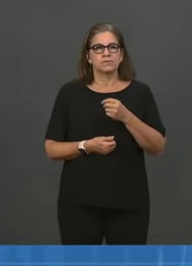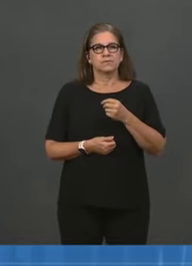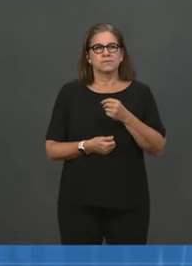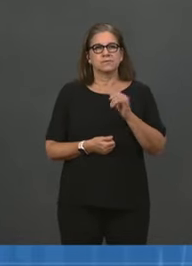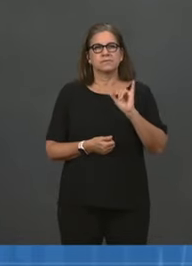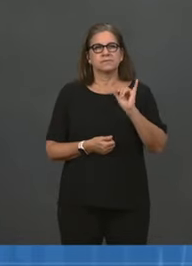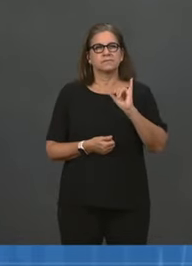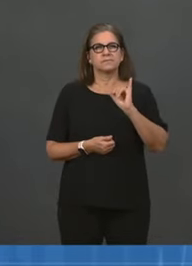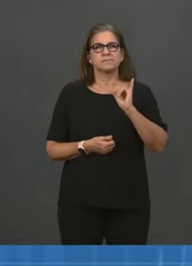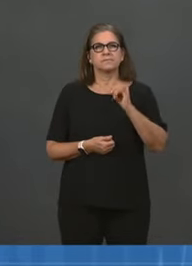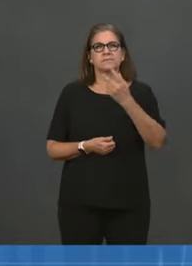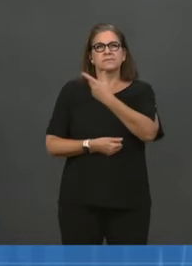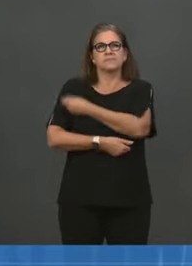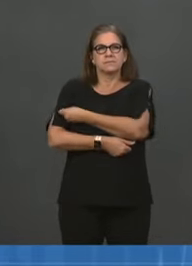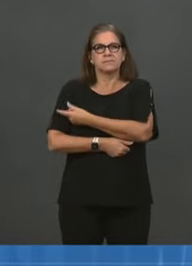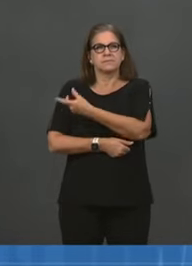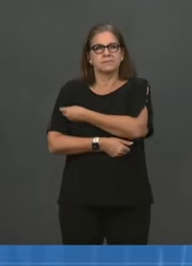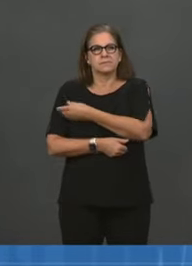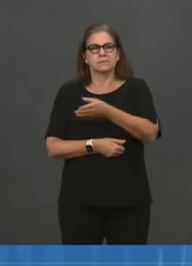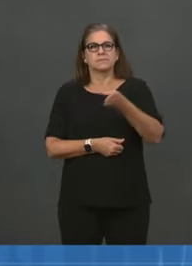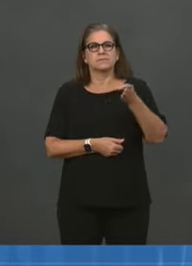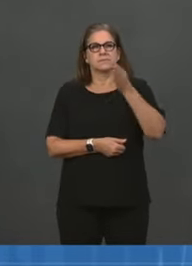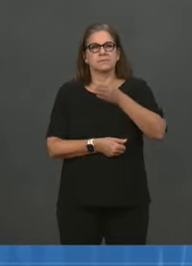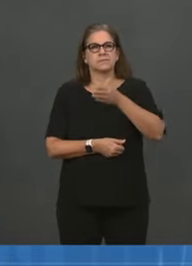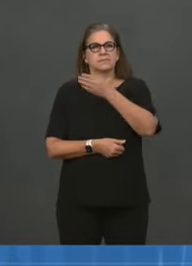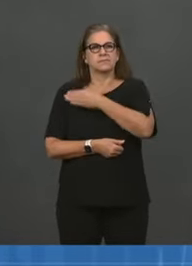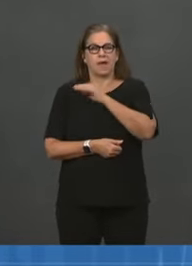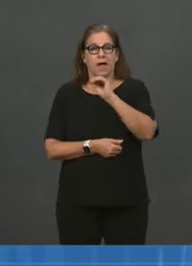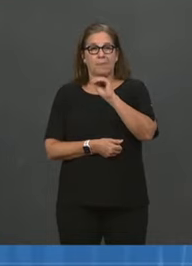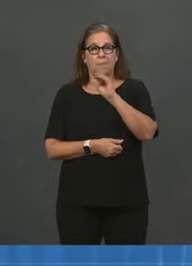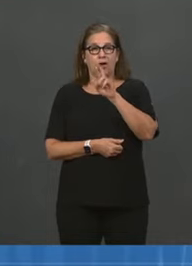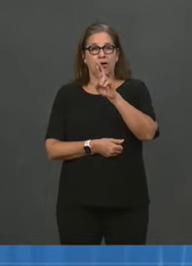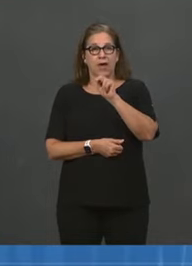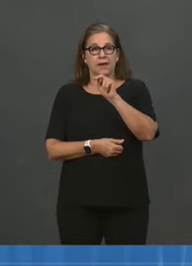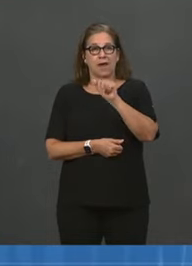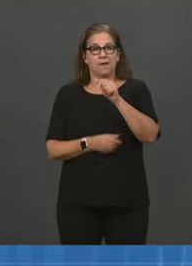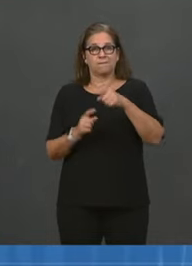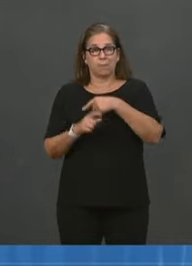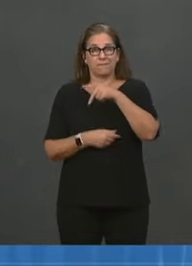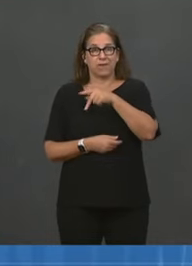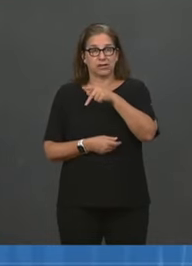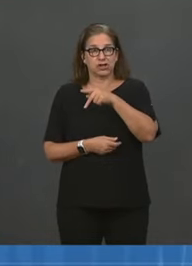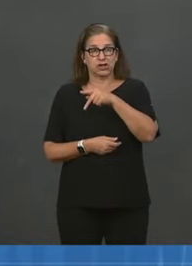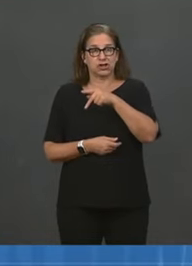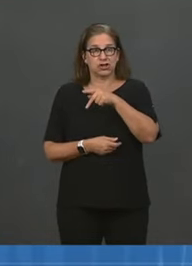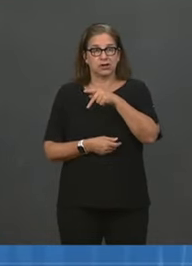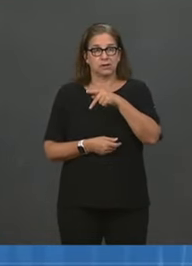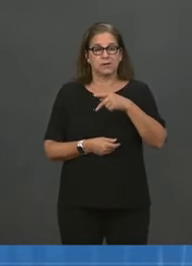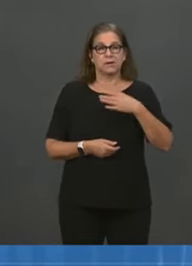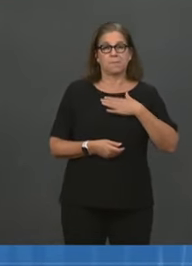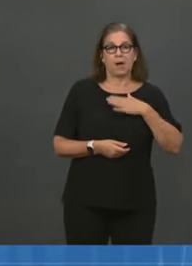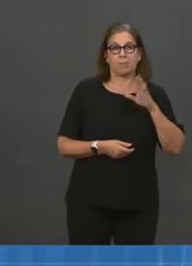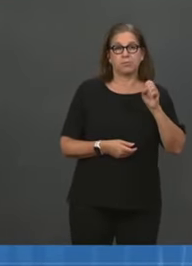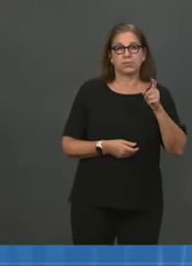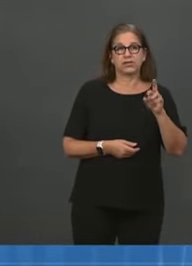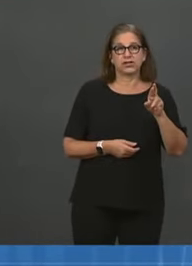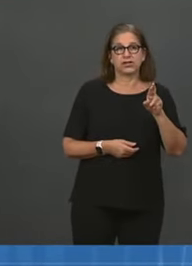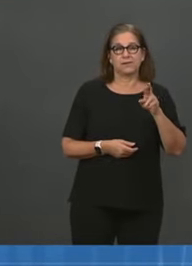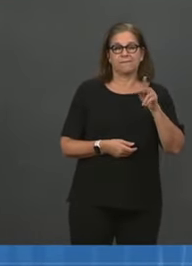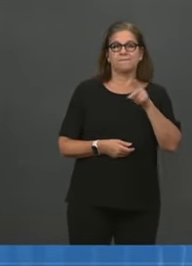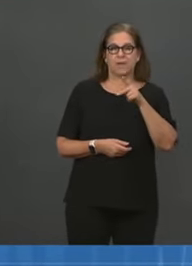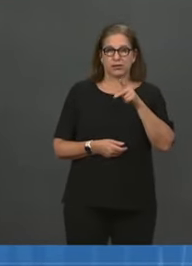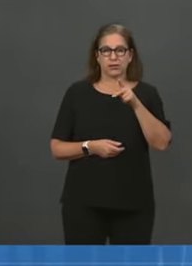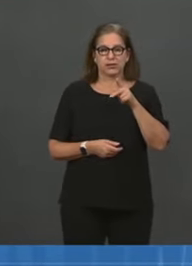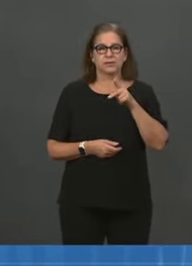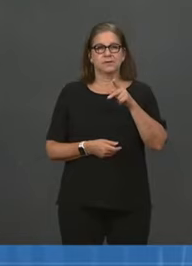from Pfizer, and I get boosted with Pfizer, that's a homologous boost. If I get originally